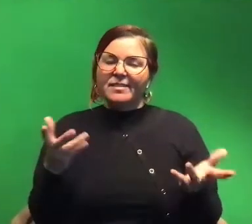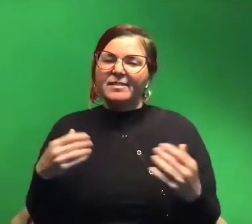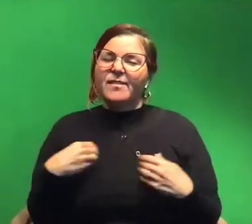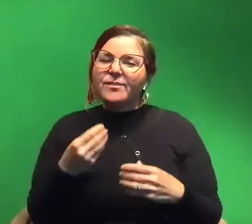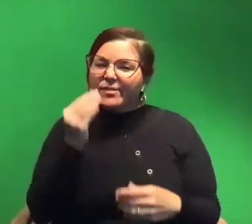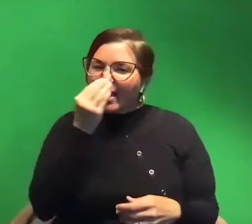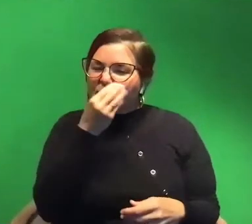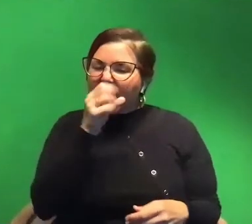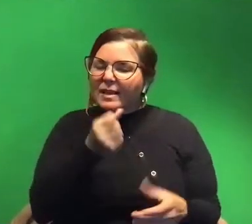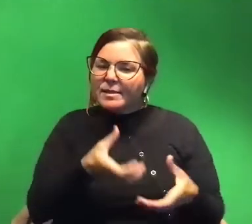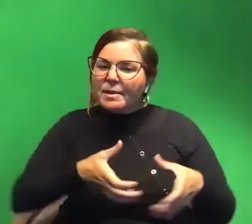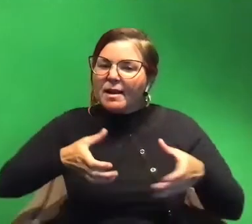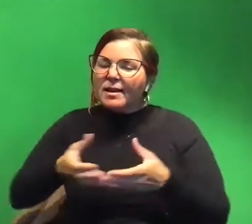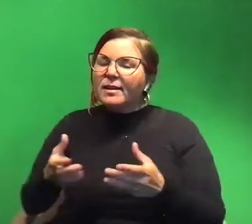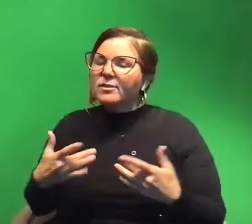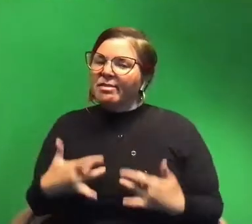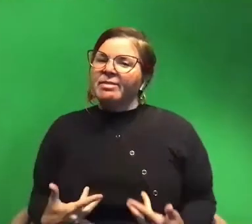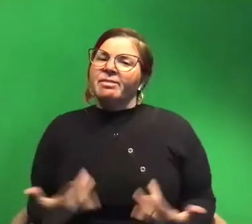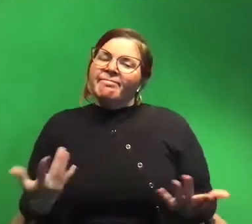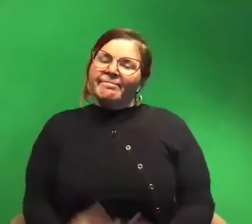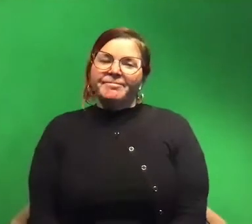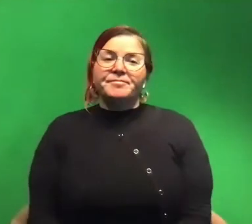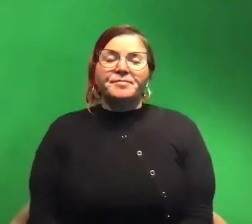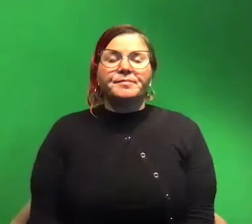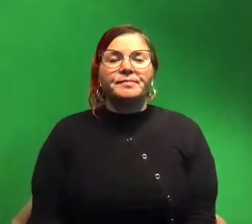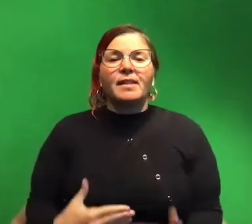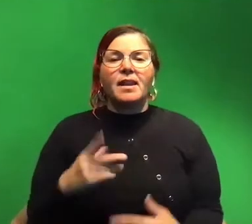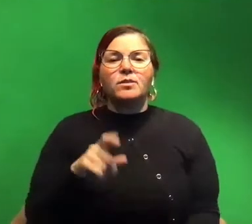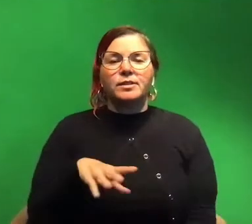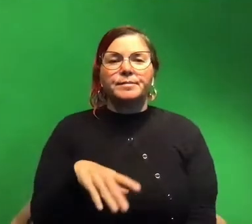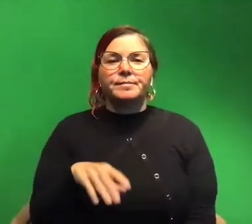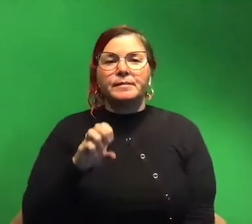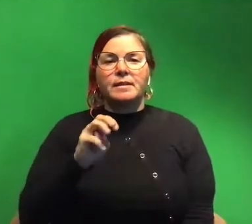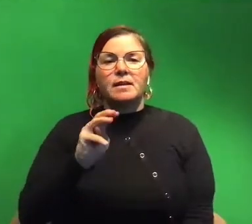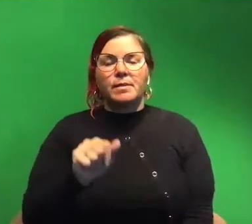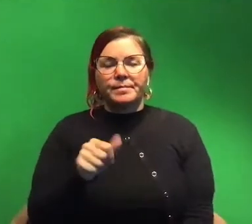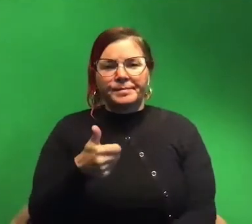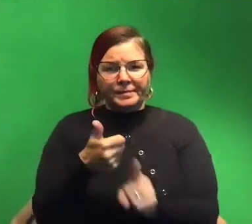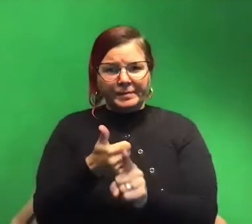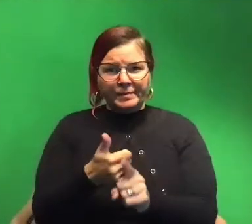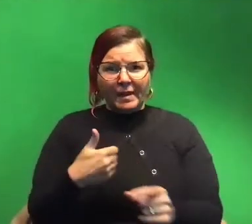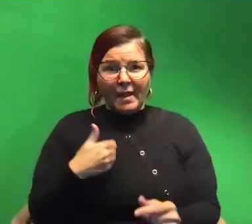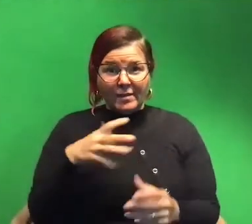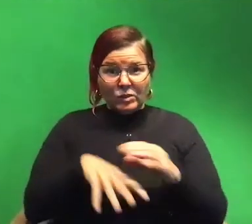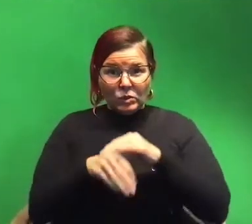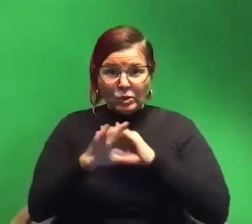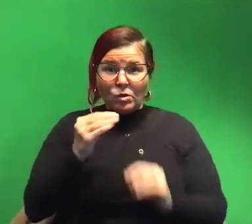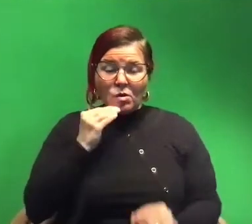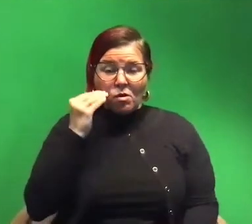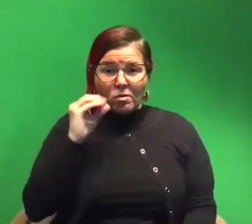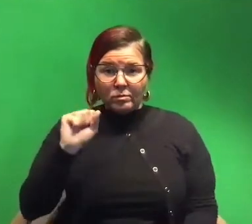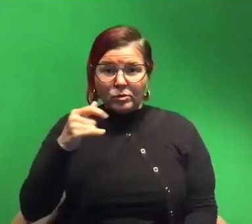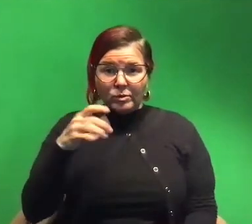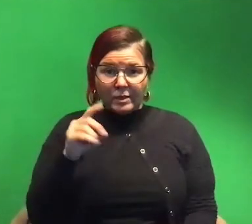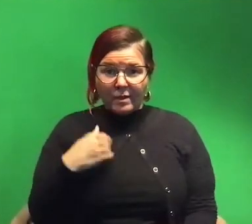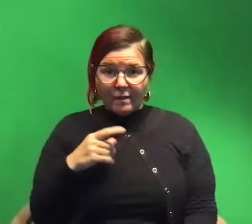outside in a pot it's depressing um next question is from Emma do you have any squid in your house? Oh my